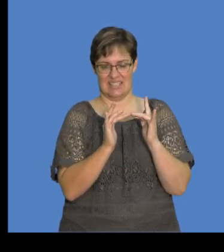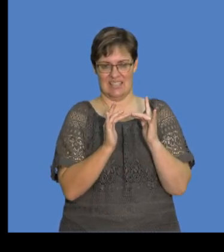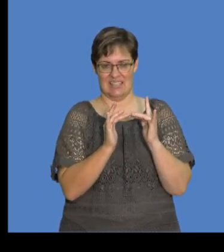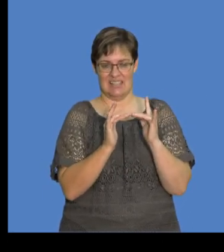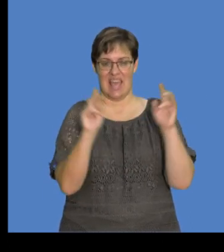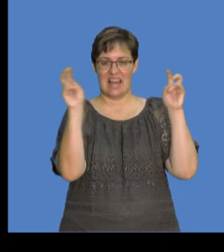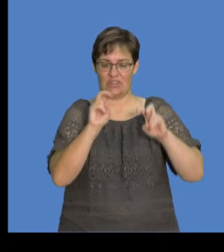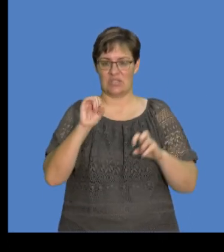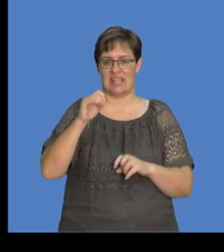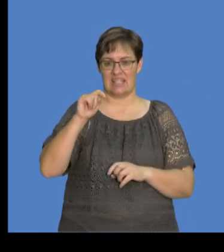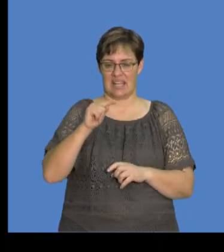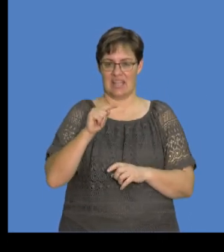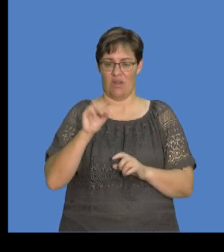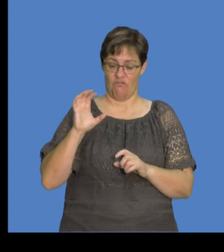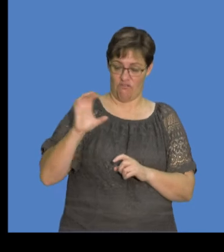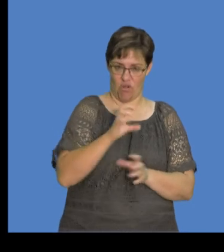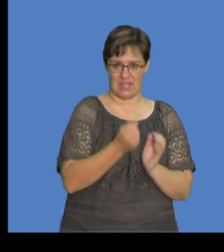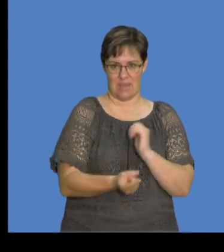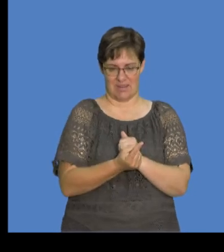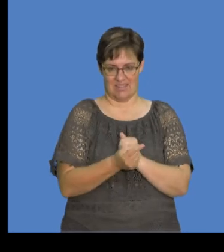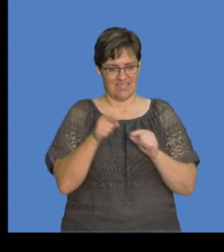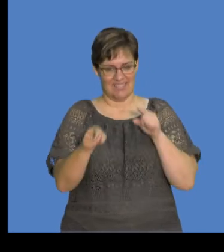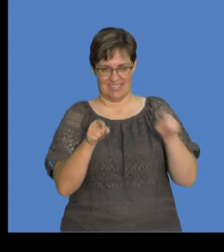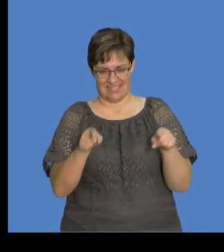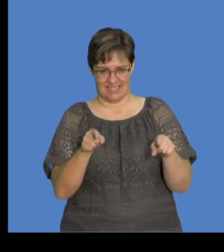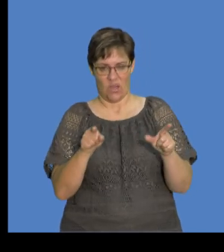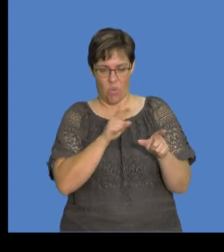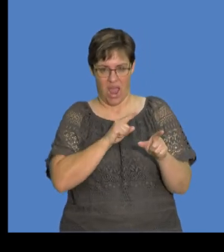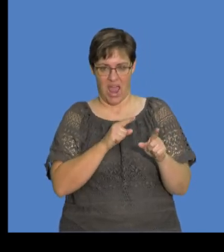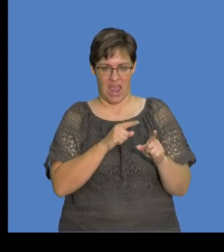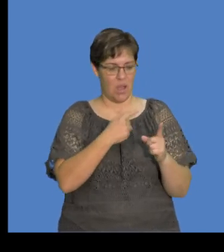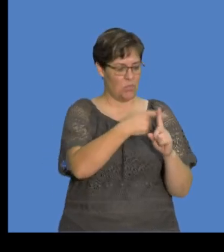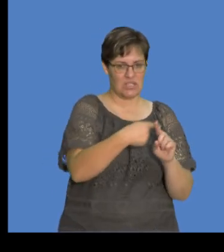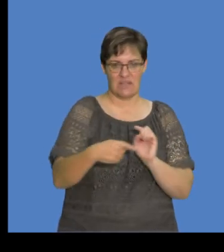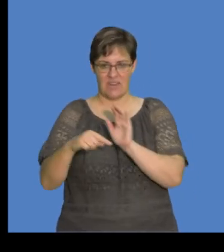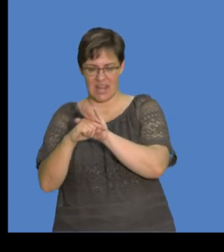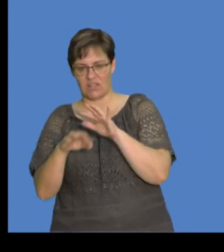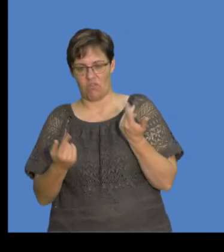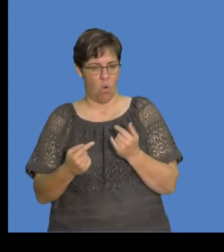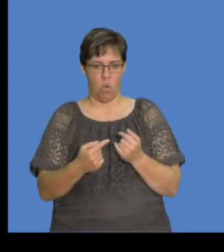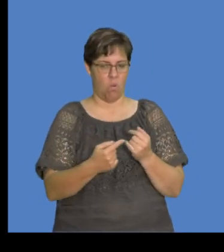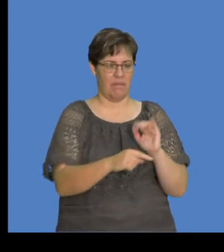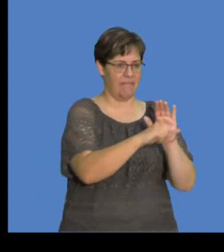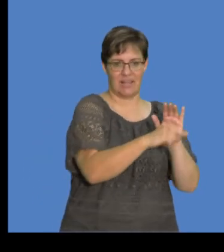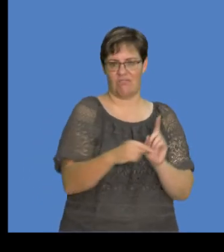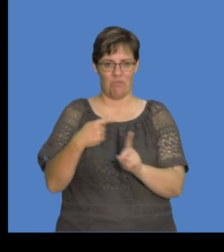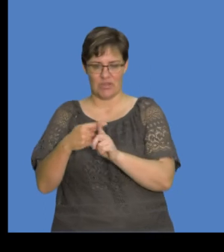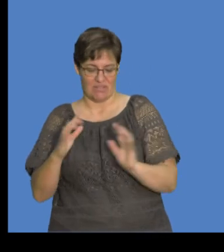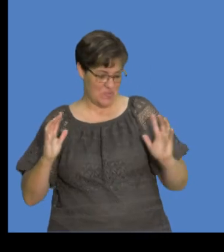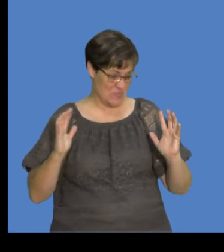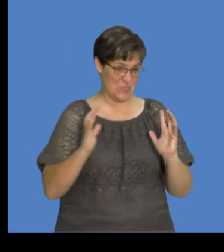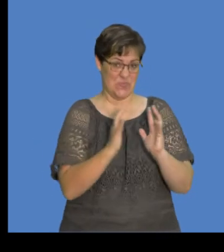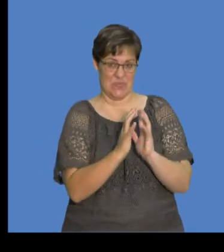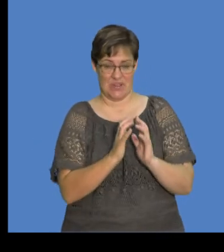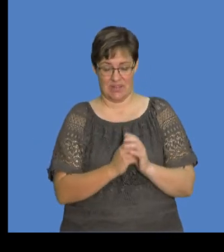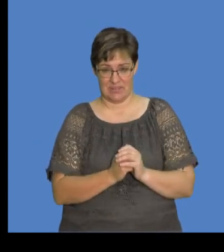electrostatic forces that exist between them before they even come into contact, okay? Non-contact